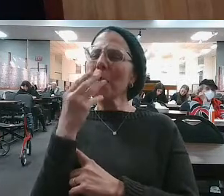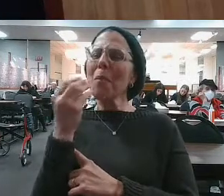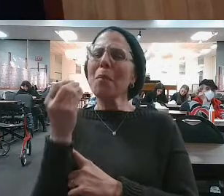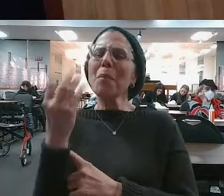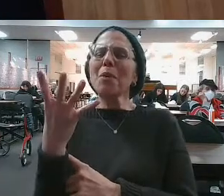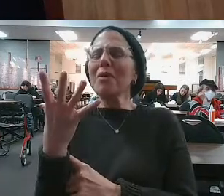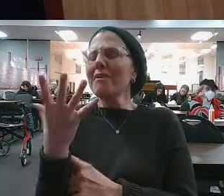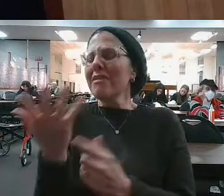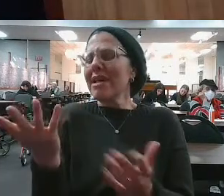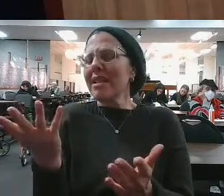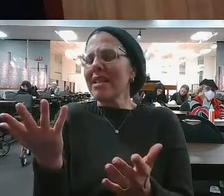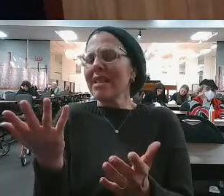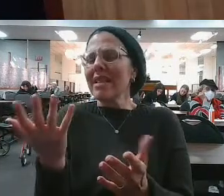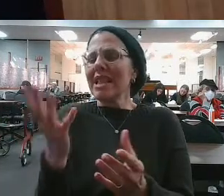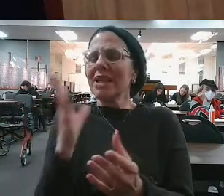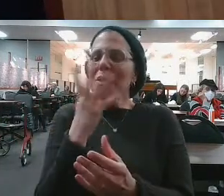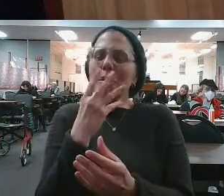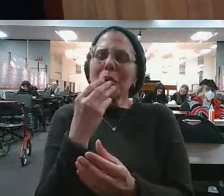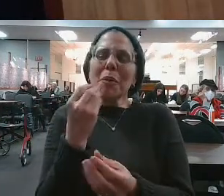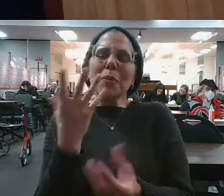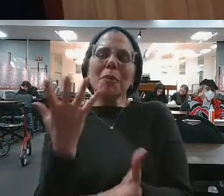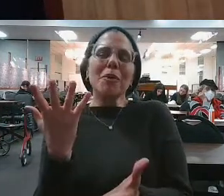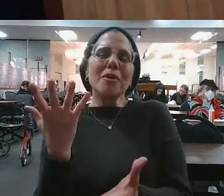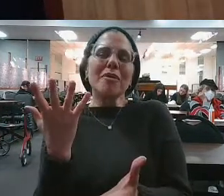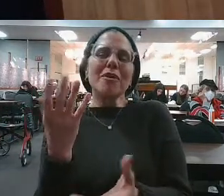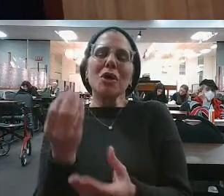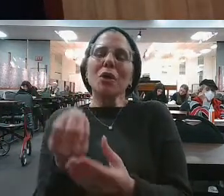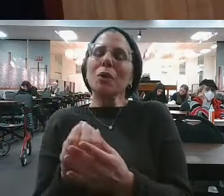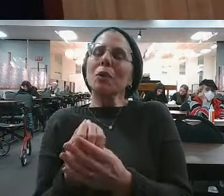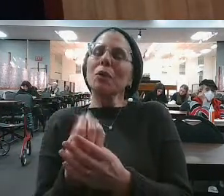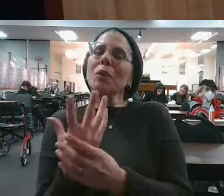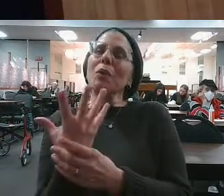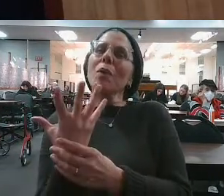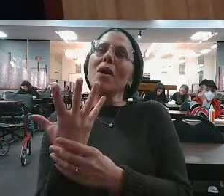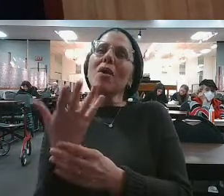But the aleph is so fantastic. It's so pristine. Right?